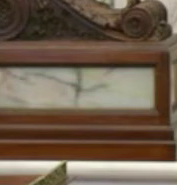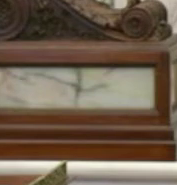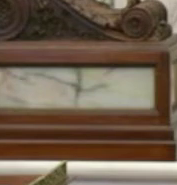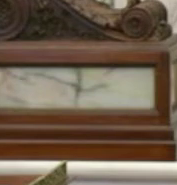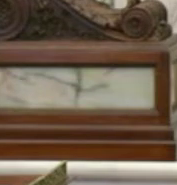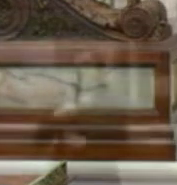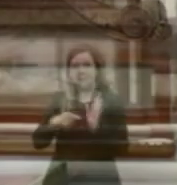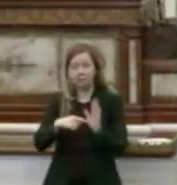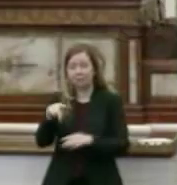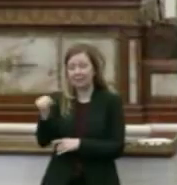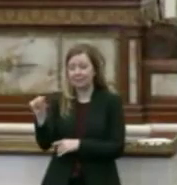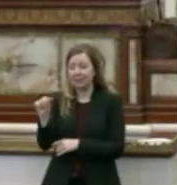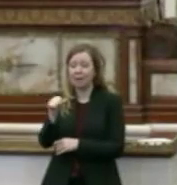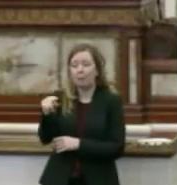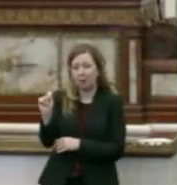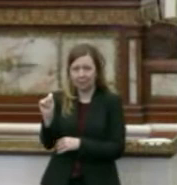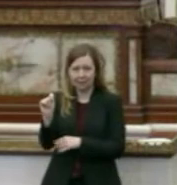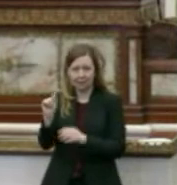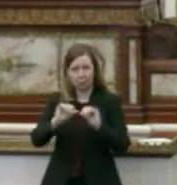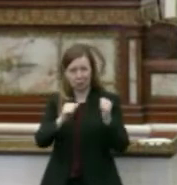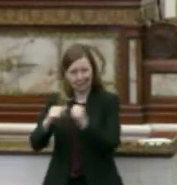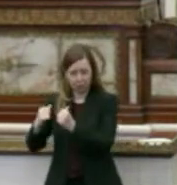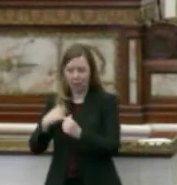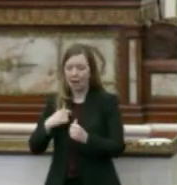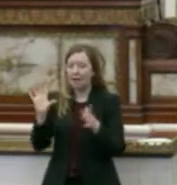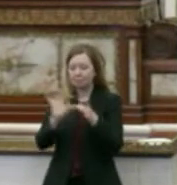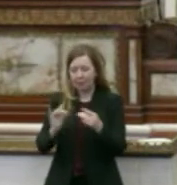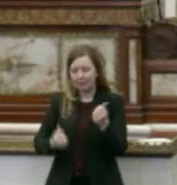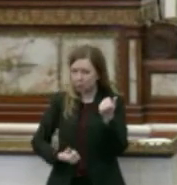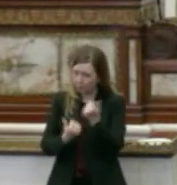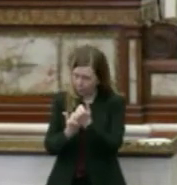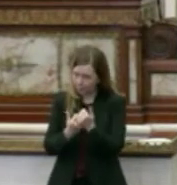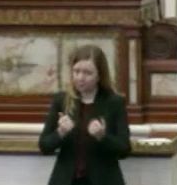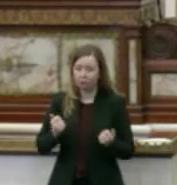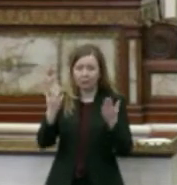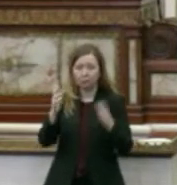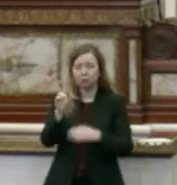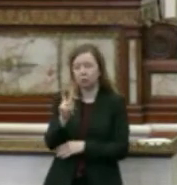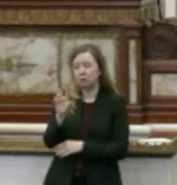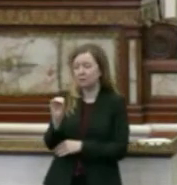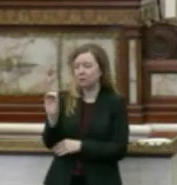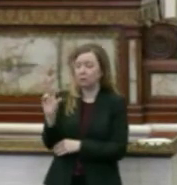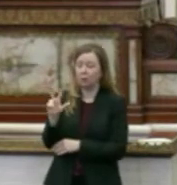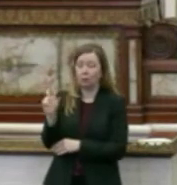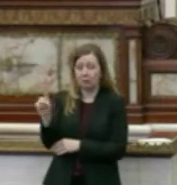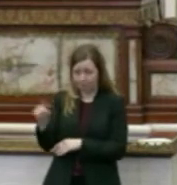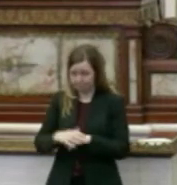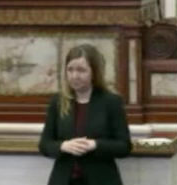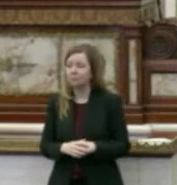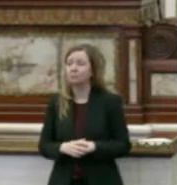represent the Pennsylvania Apartment Association. I am commenting in support of Resolution 200-311.